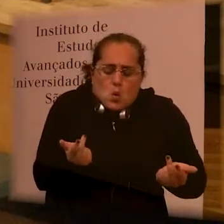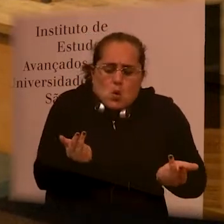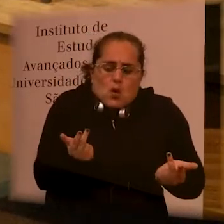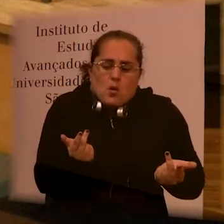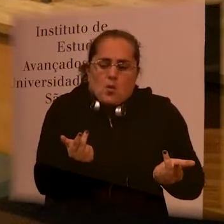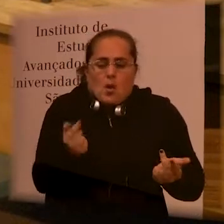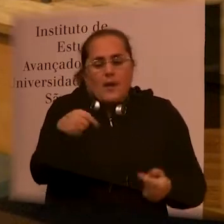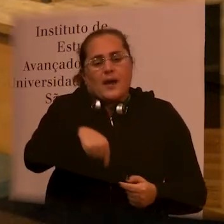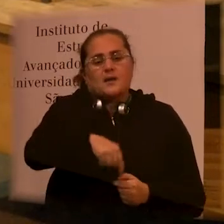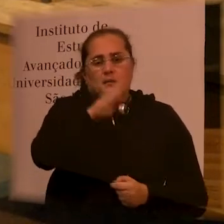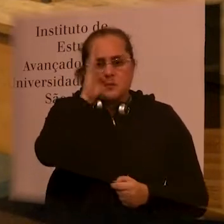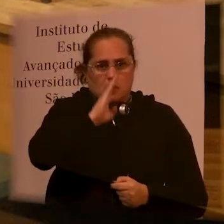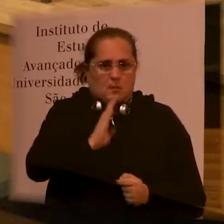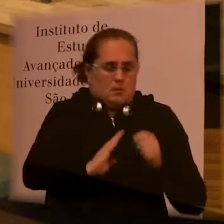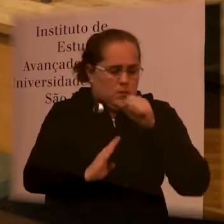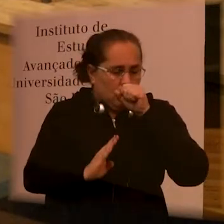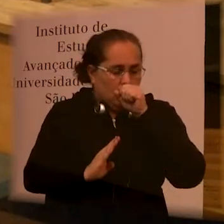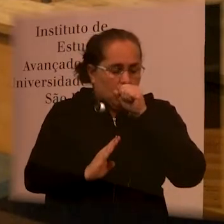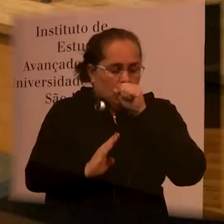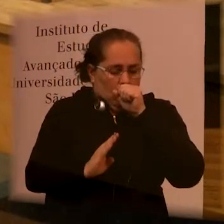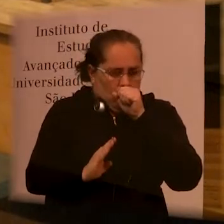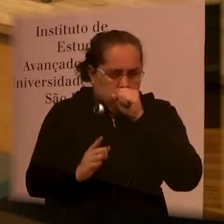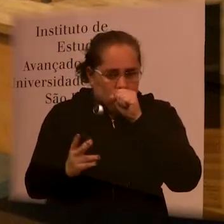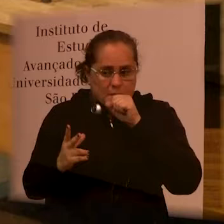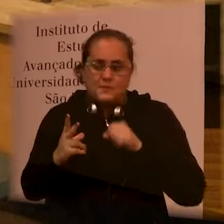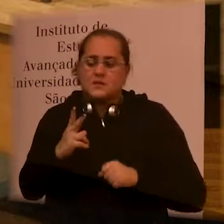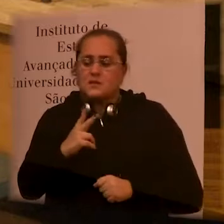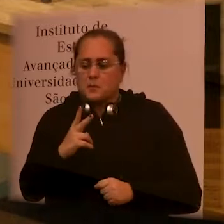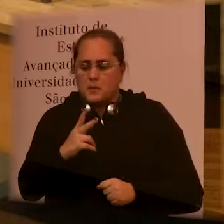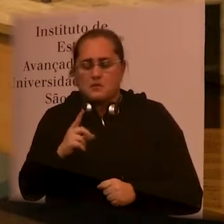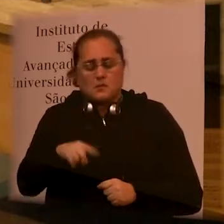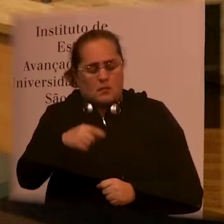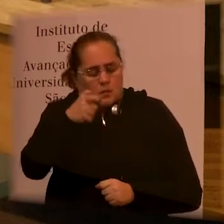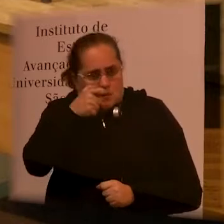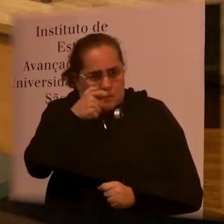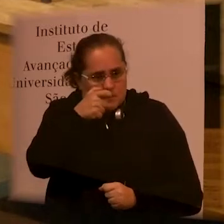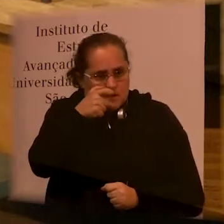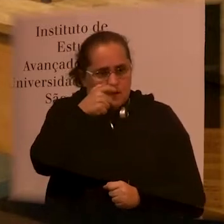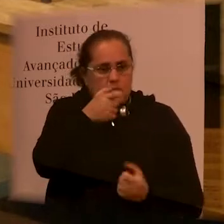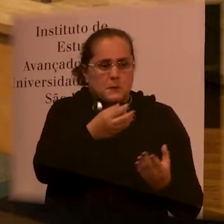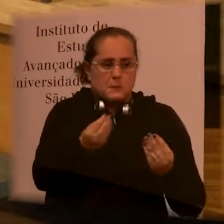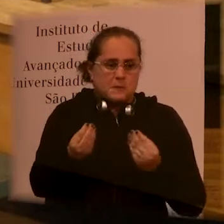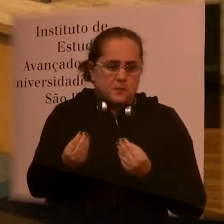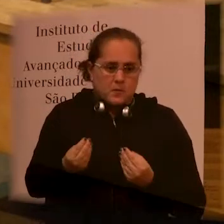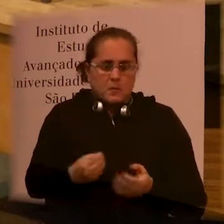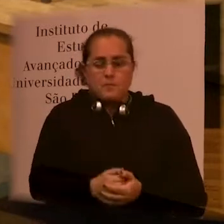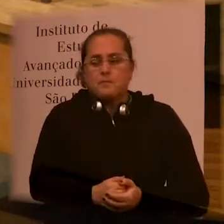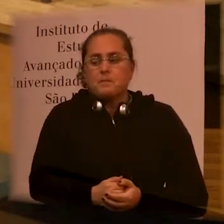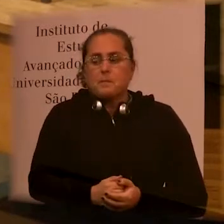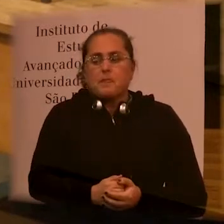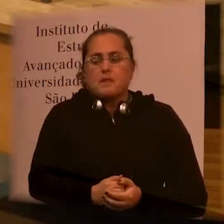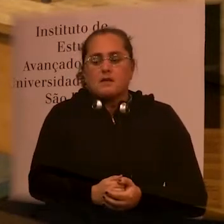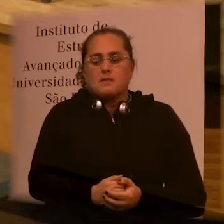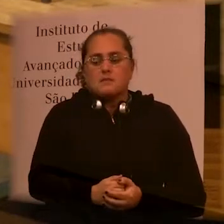in Brazil, which is what interests me the most.